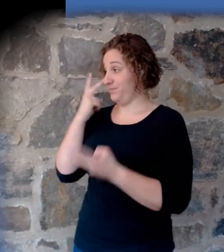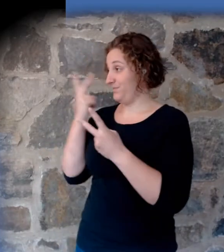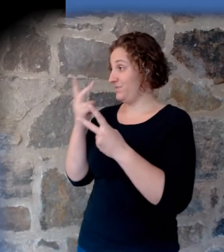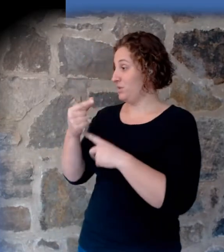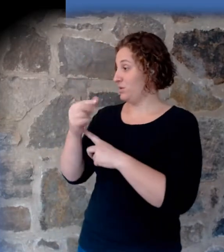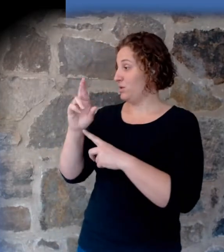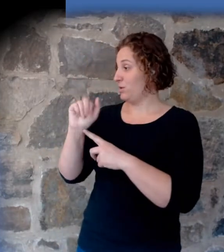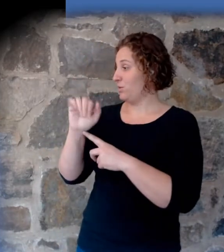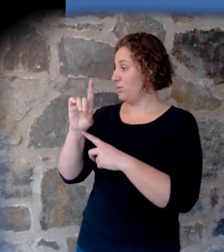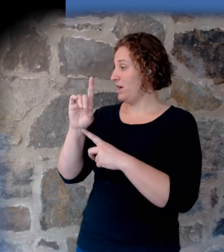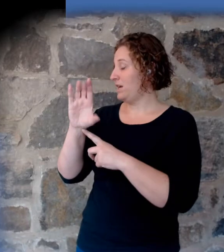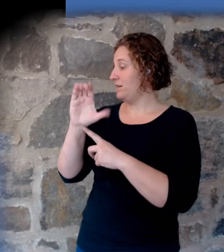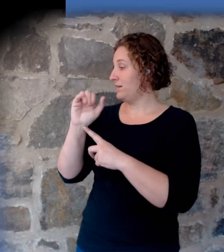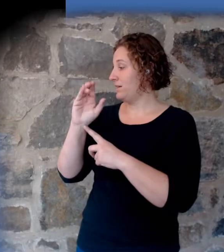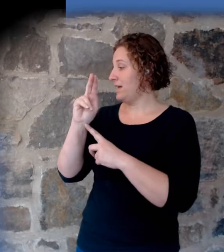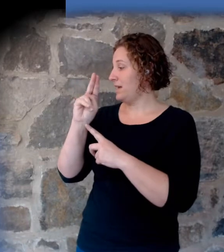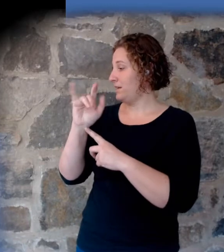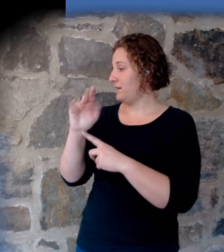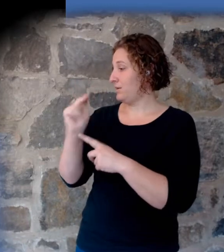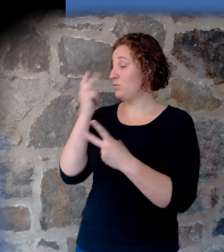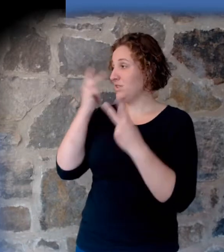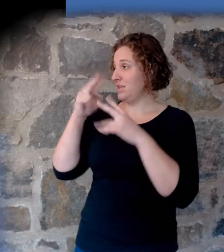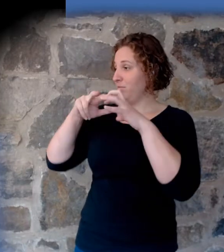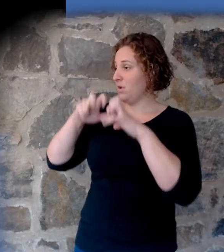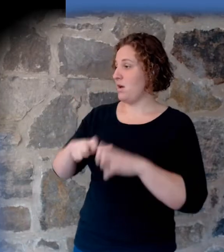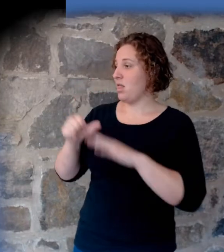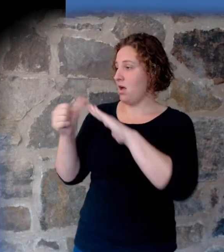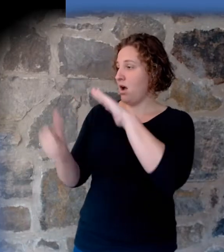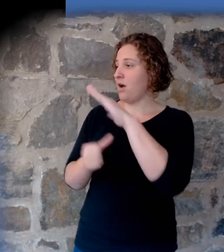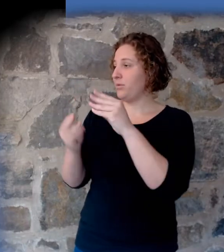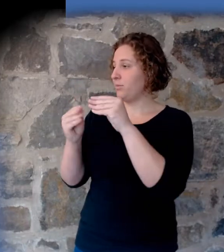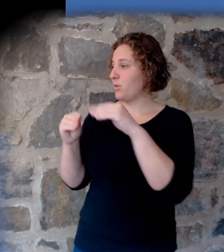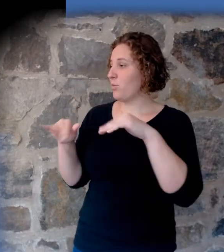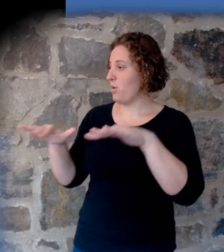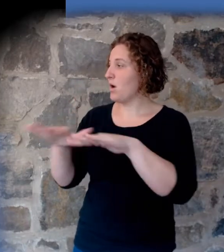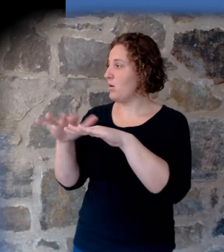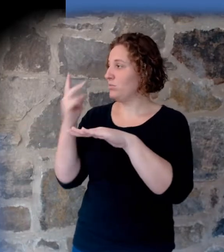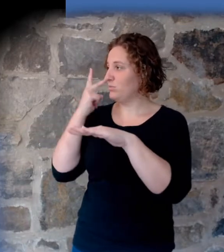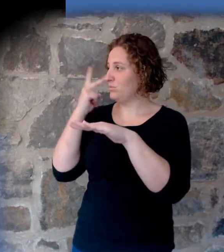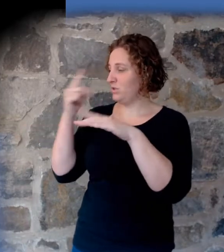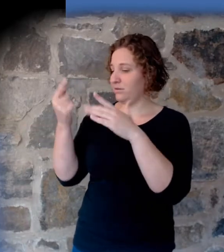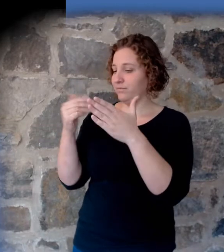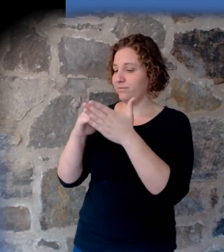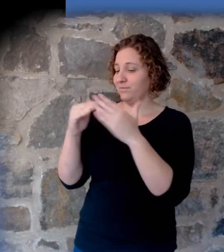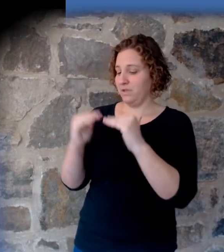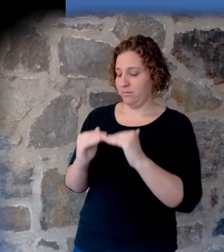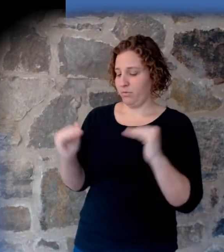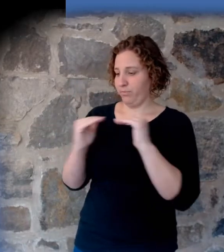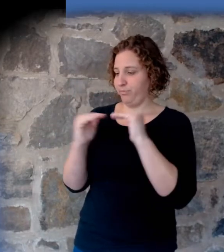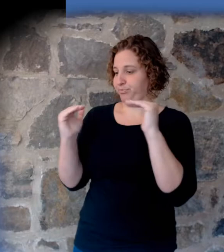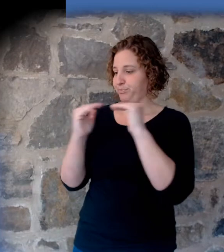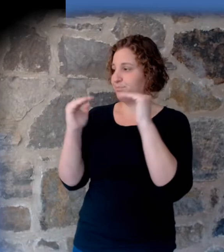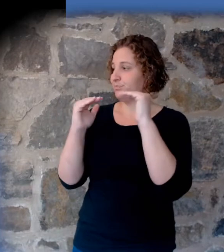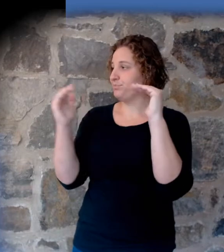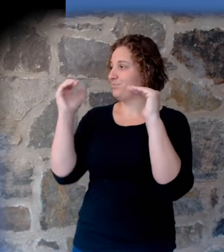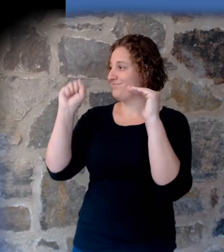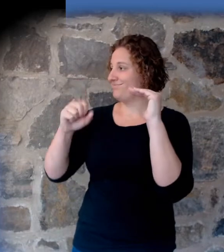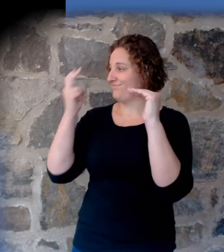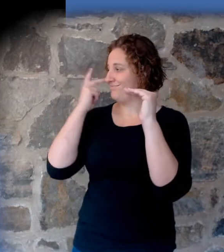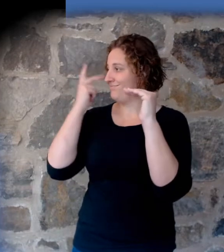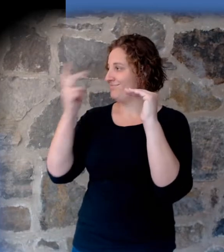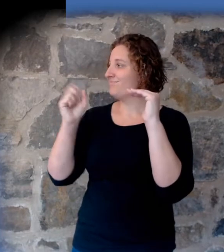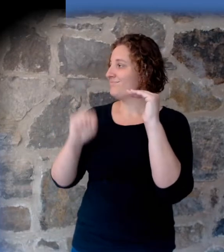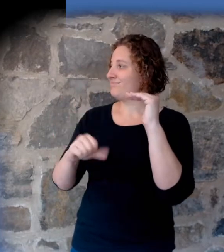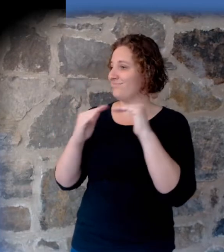inside story to the ground beneath our feet. And we kind of have a layer cake here, don't we, of strata that